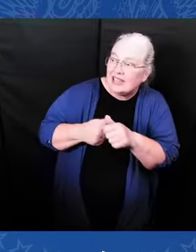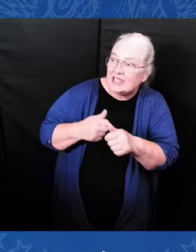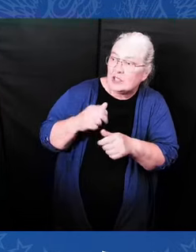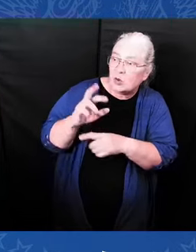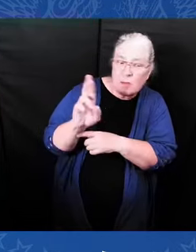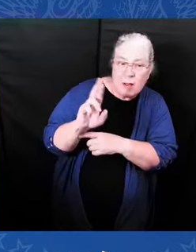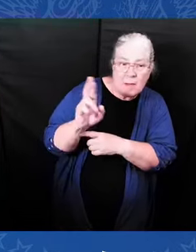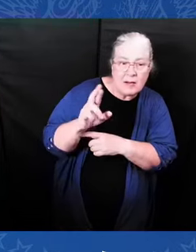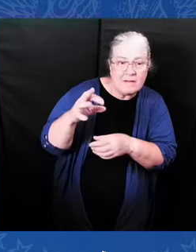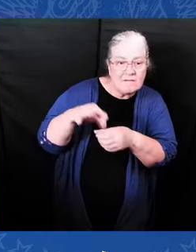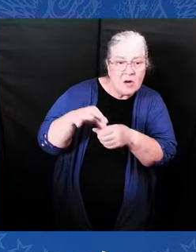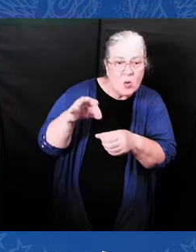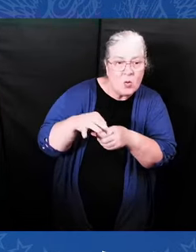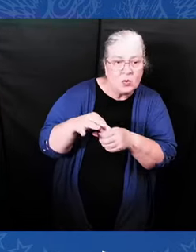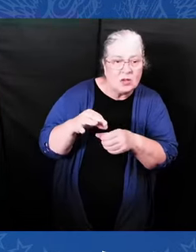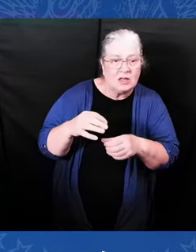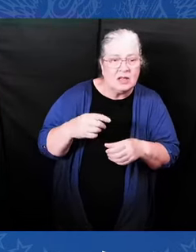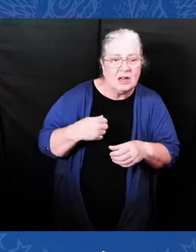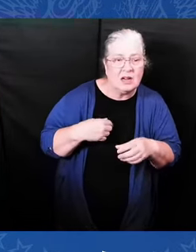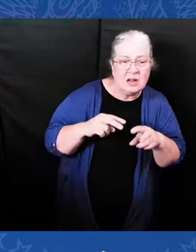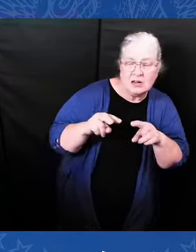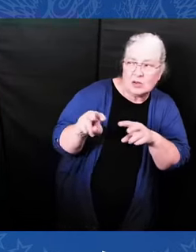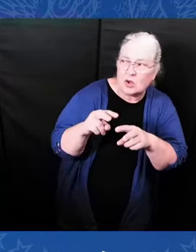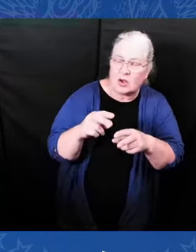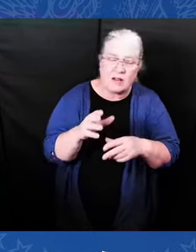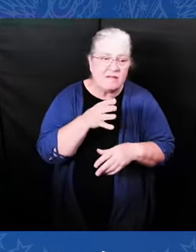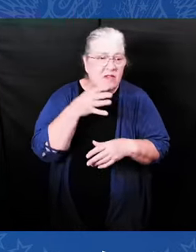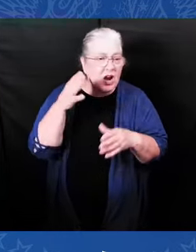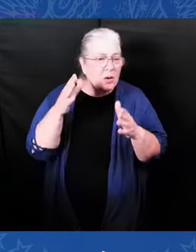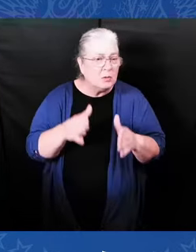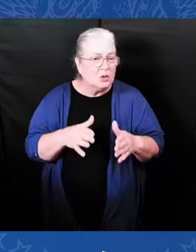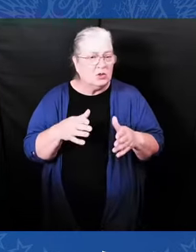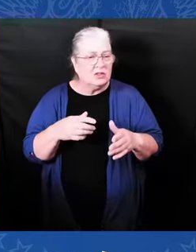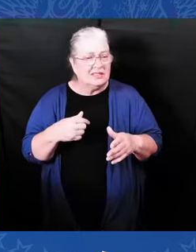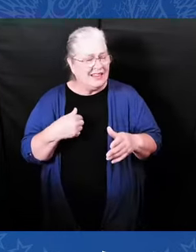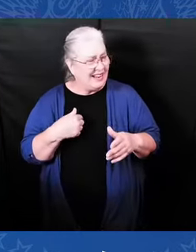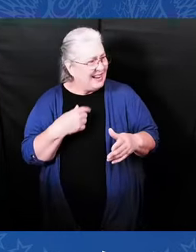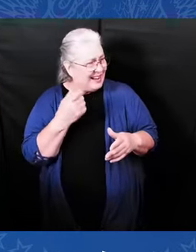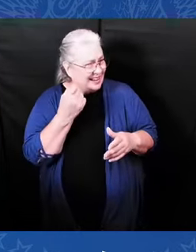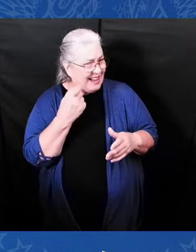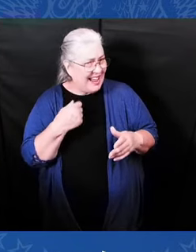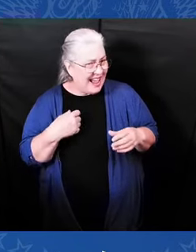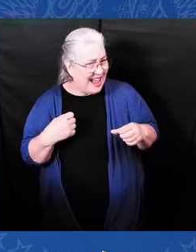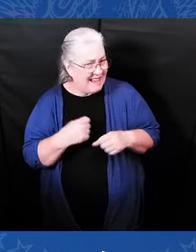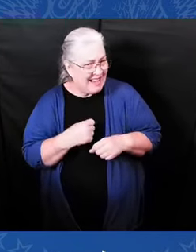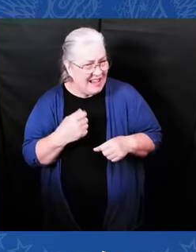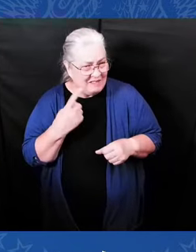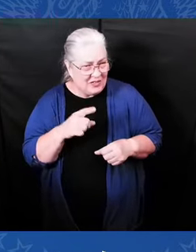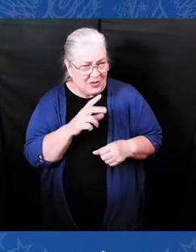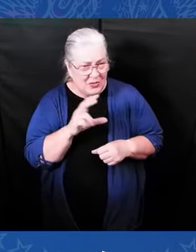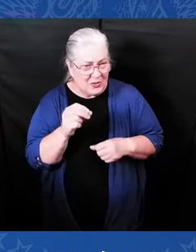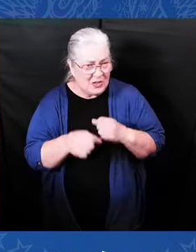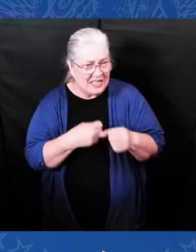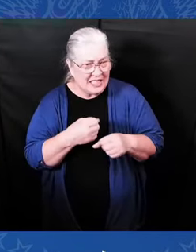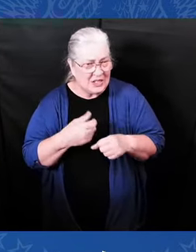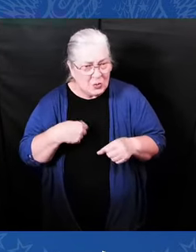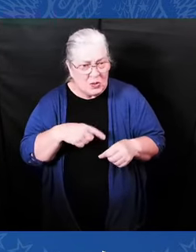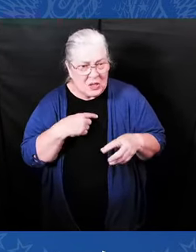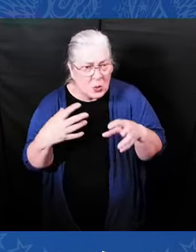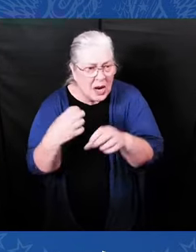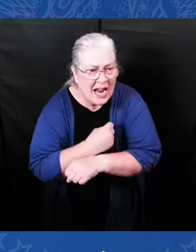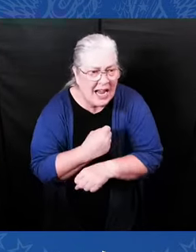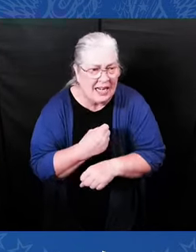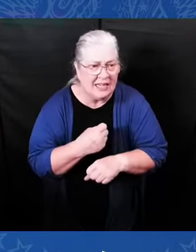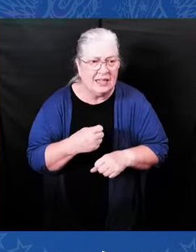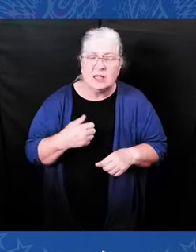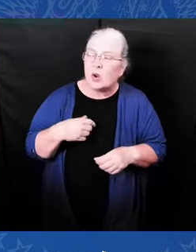We capped out-of-pocket expense for drugs for seniors at $2,000 a year for all medications, all expensive drugs,